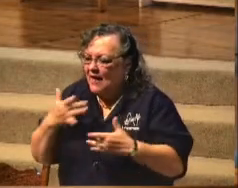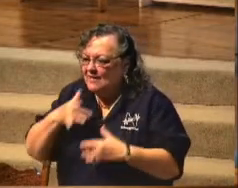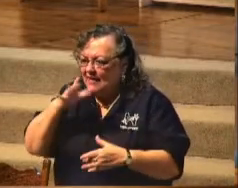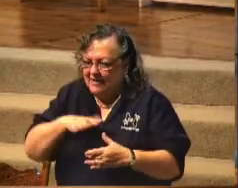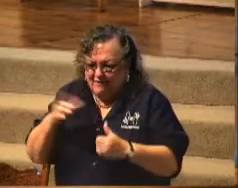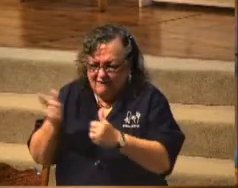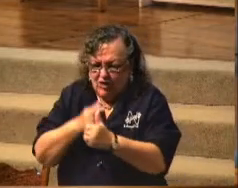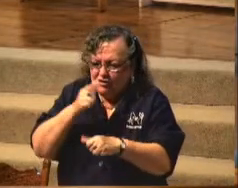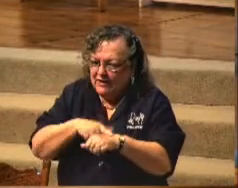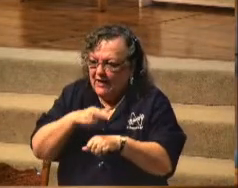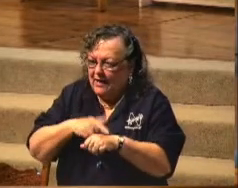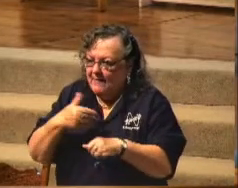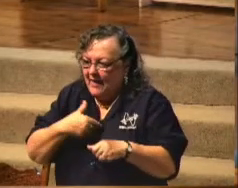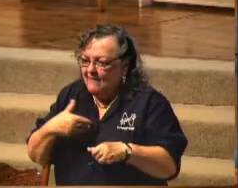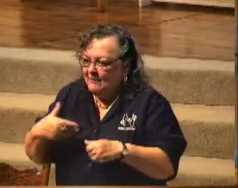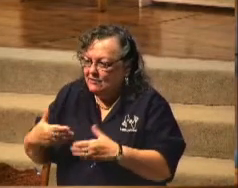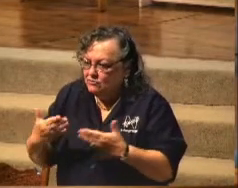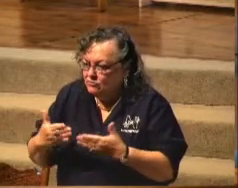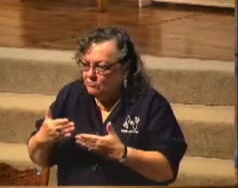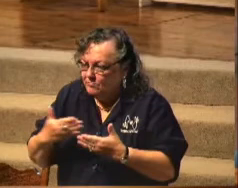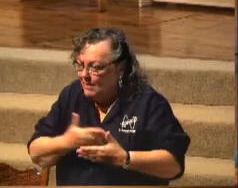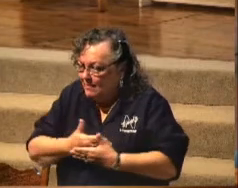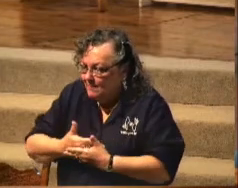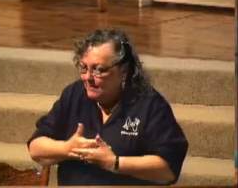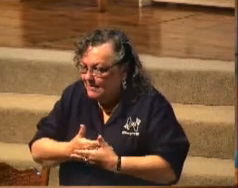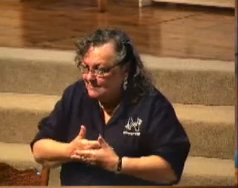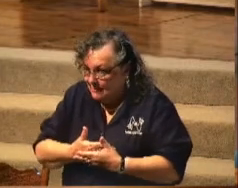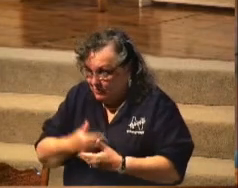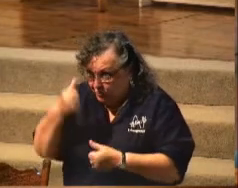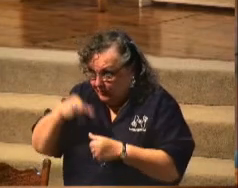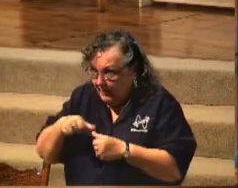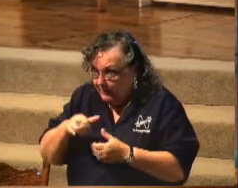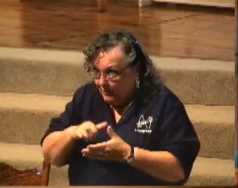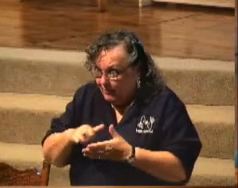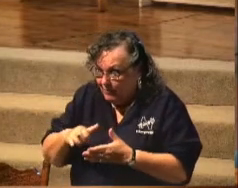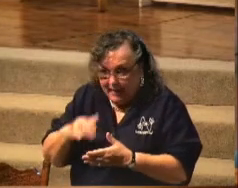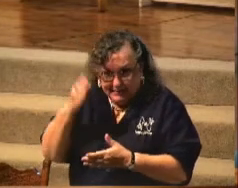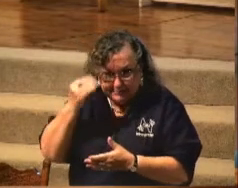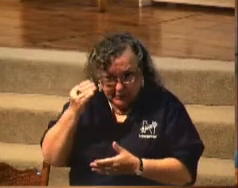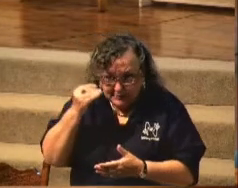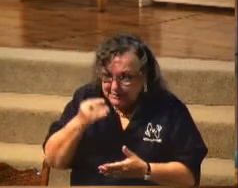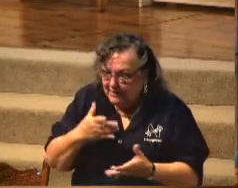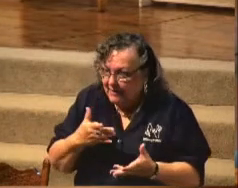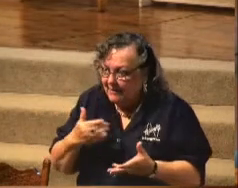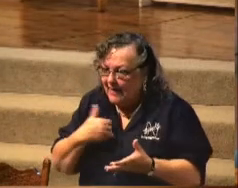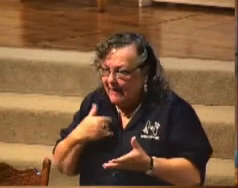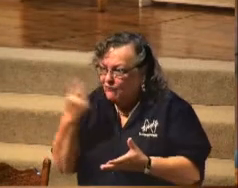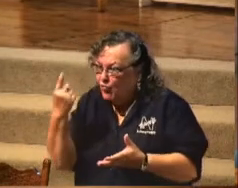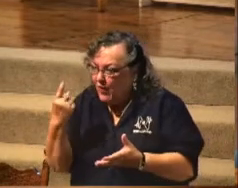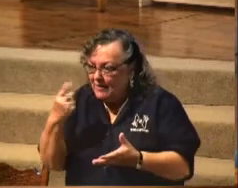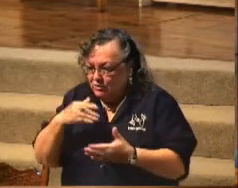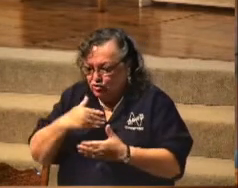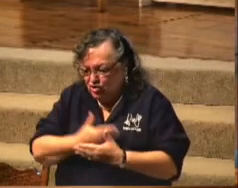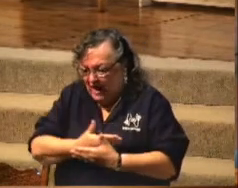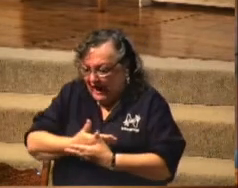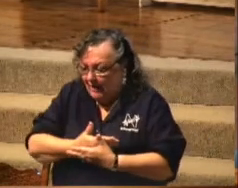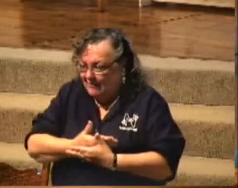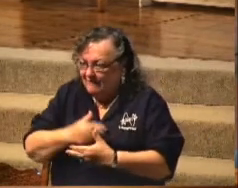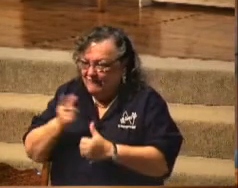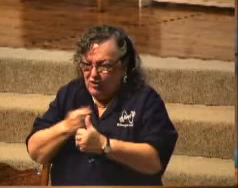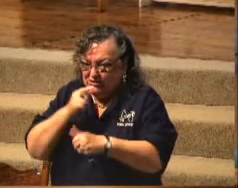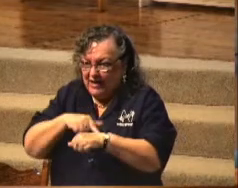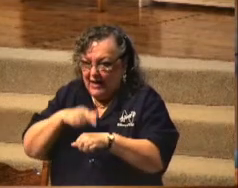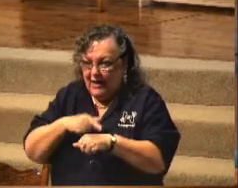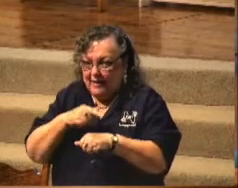time at having kids. Hmm. Remember what that's like? And they just had one child. This is the first time in their